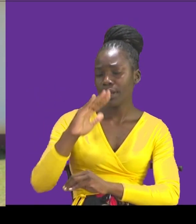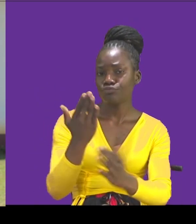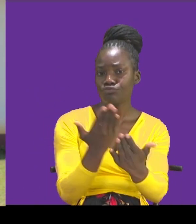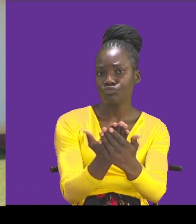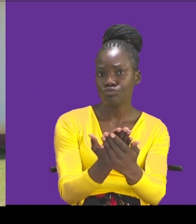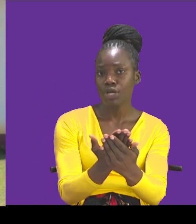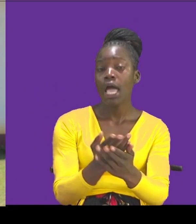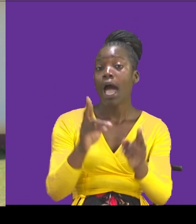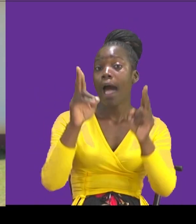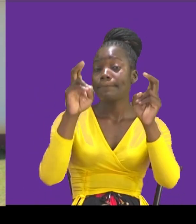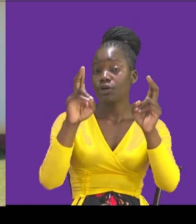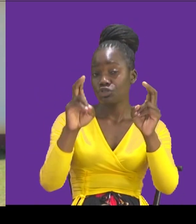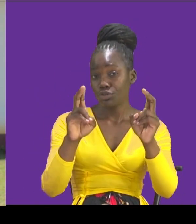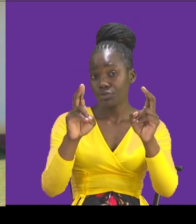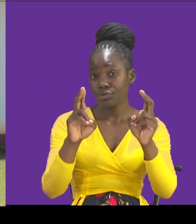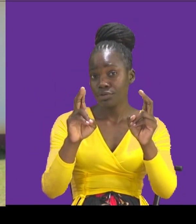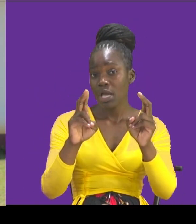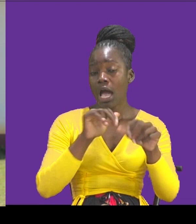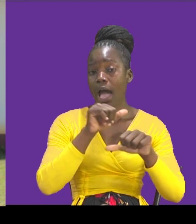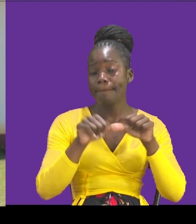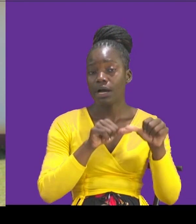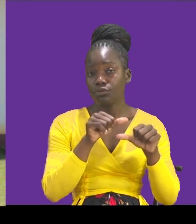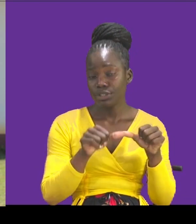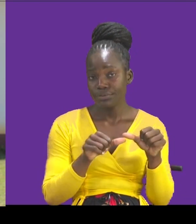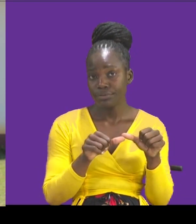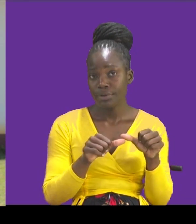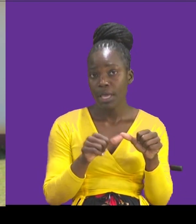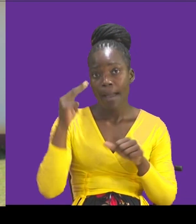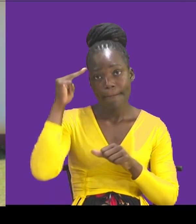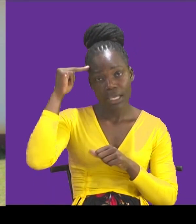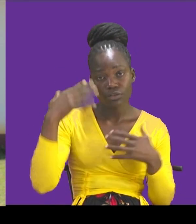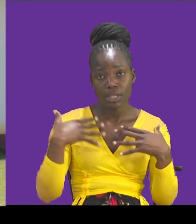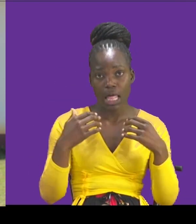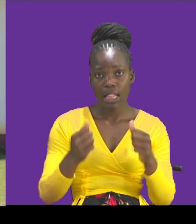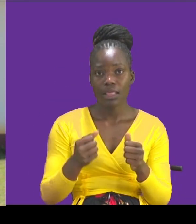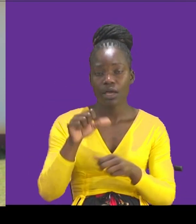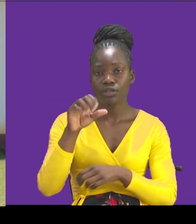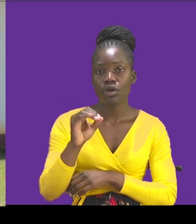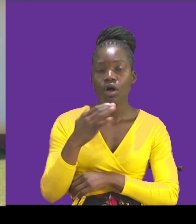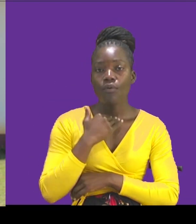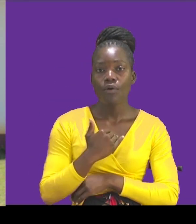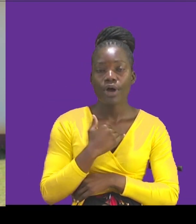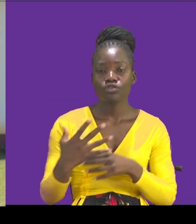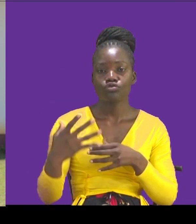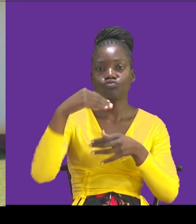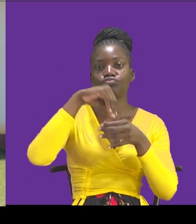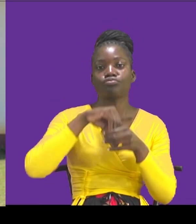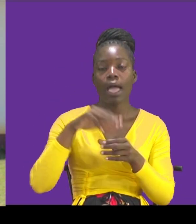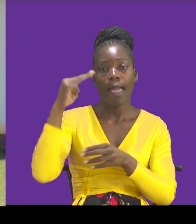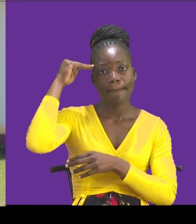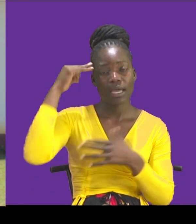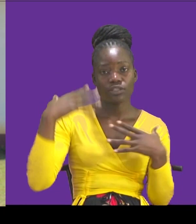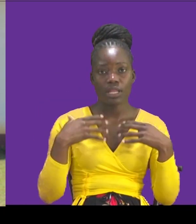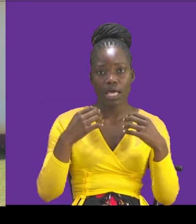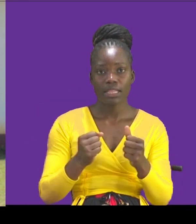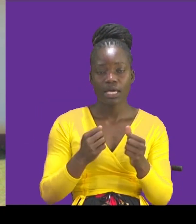concerning mental health. So we want to incorporate mental health